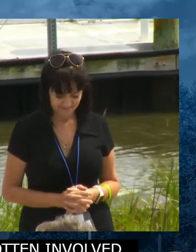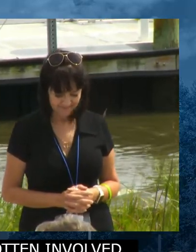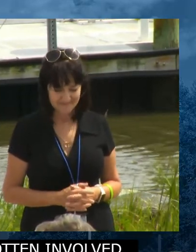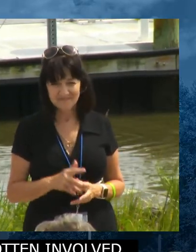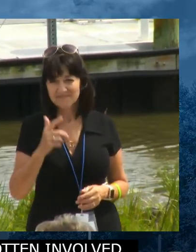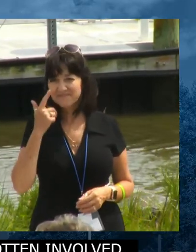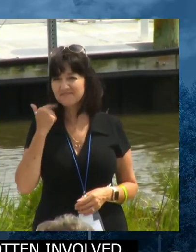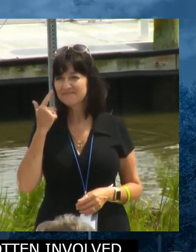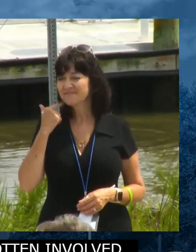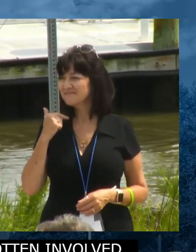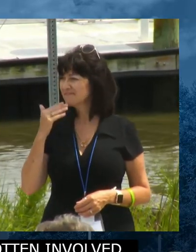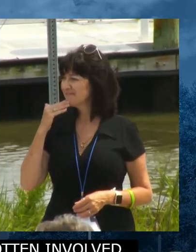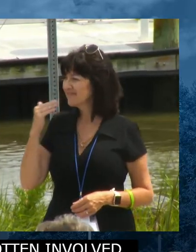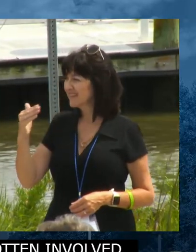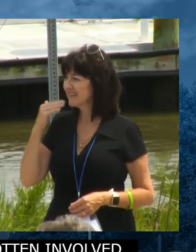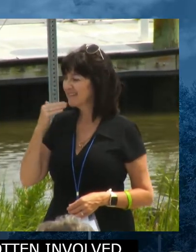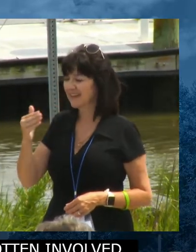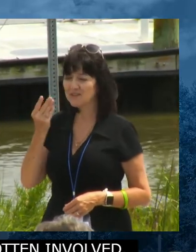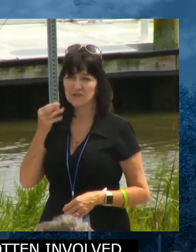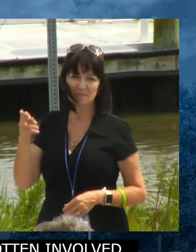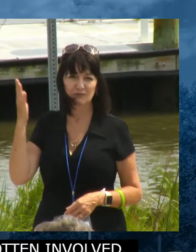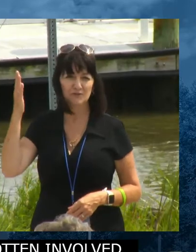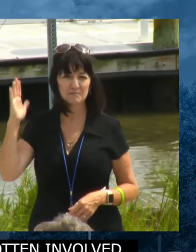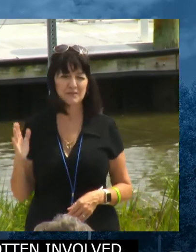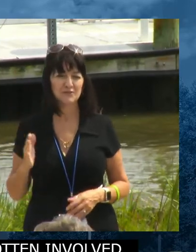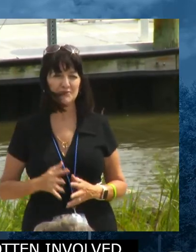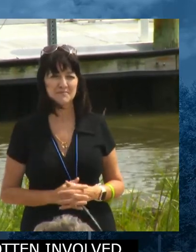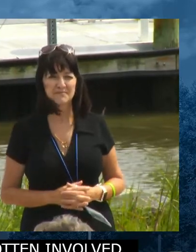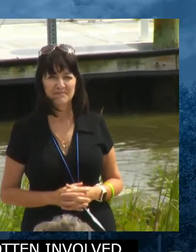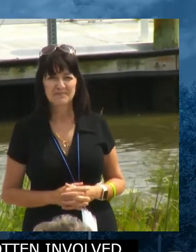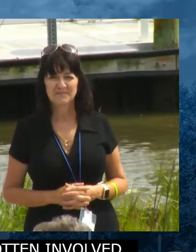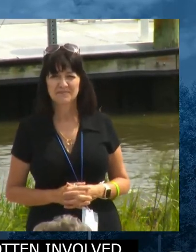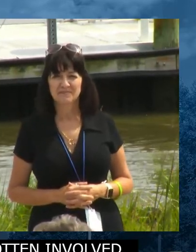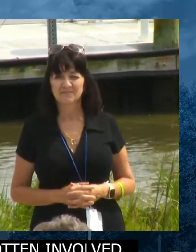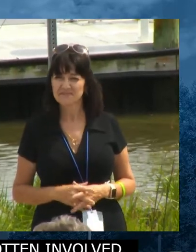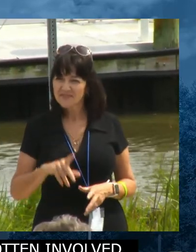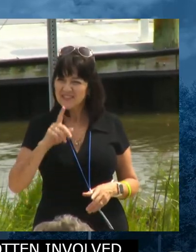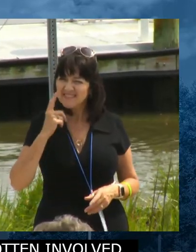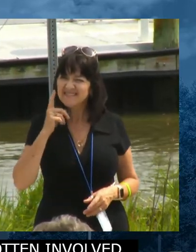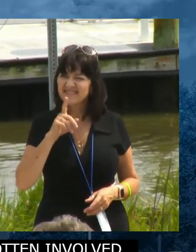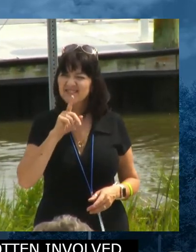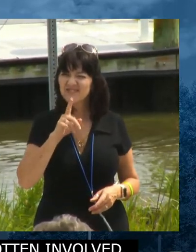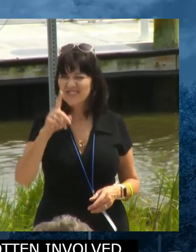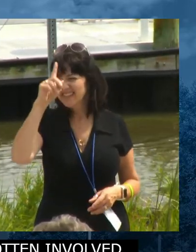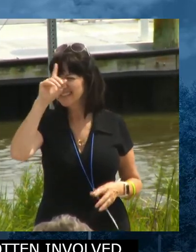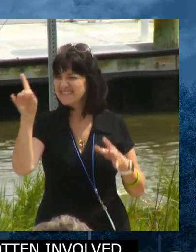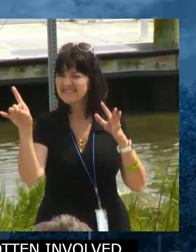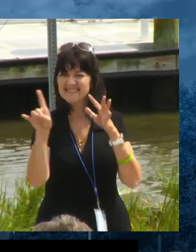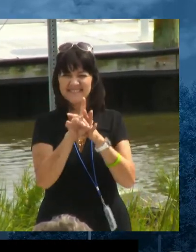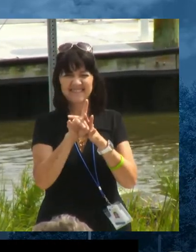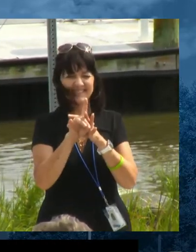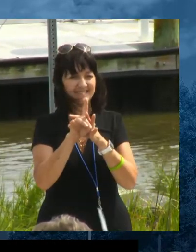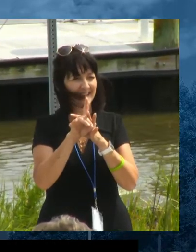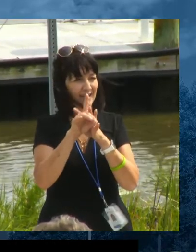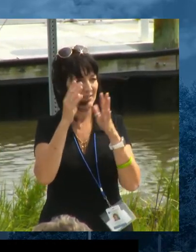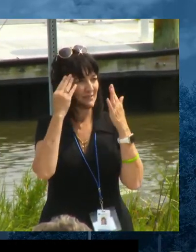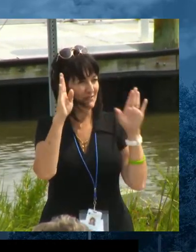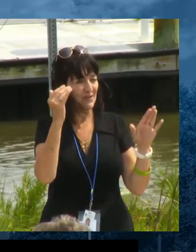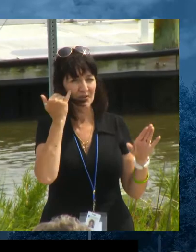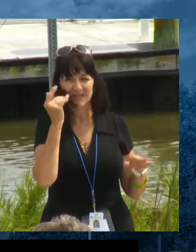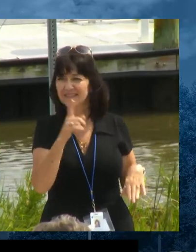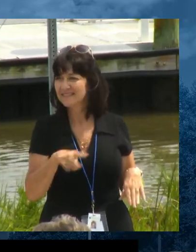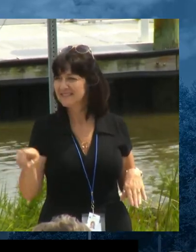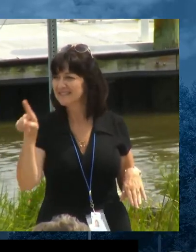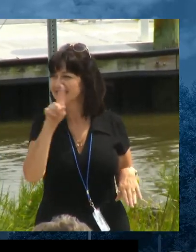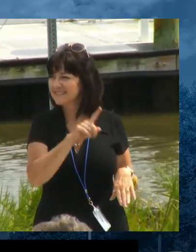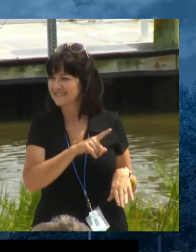Thank you, Mr Speaker. Appreciate that. I just kind of dawned on me and I don't know if anybody else had noticed it. But I do have to